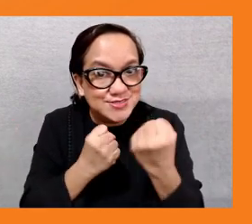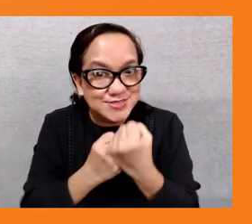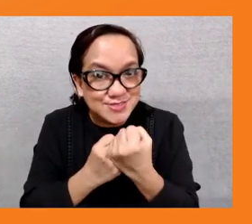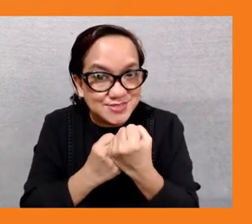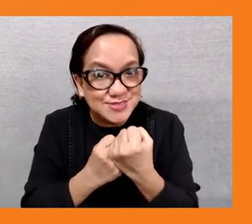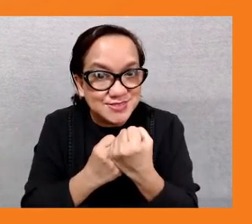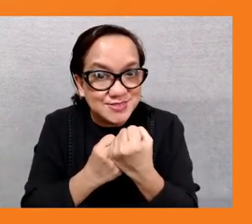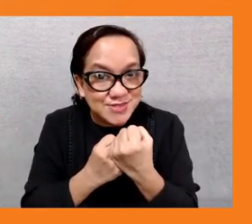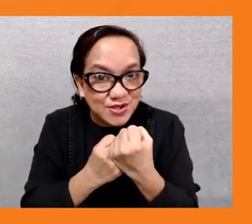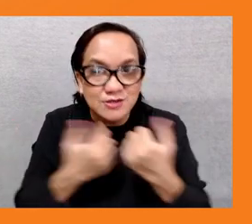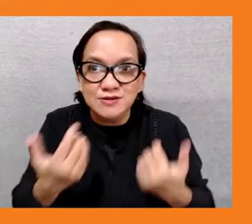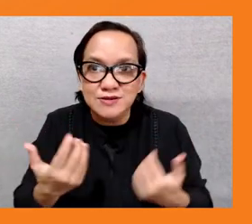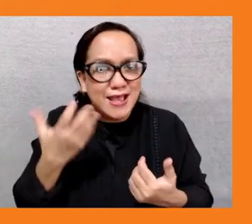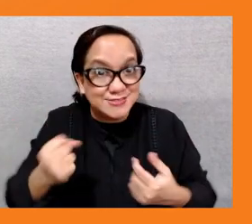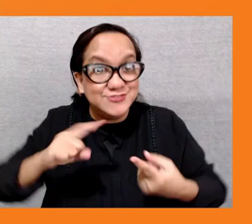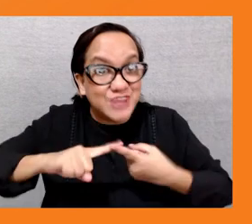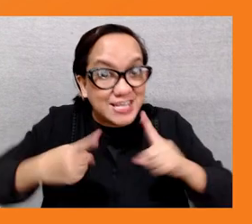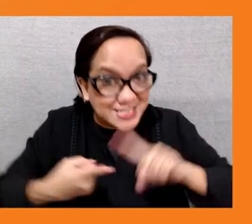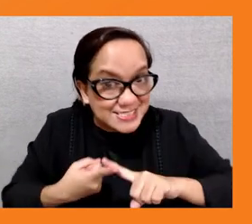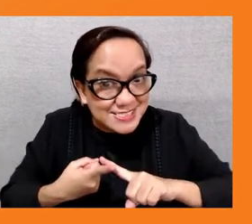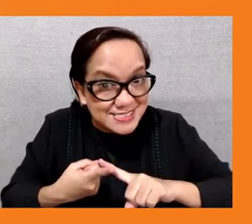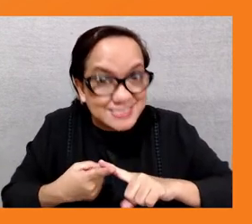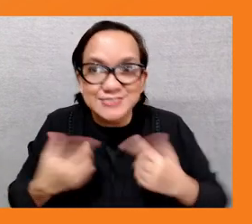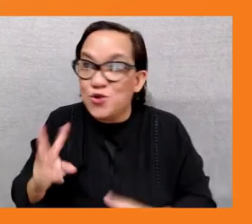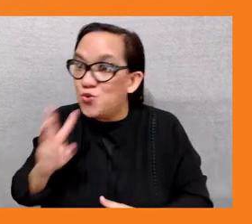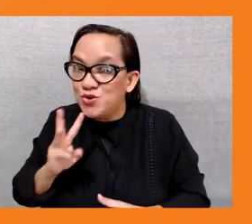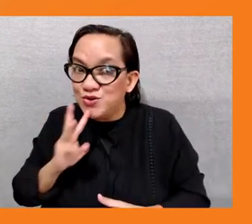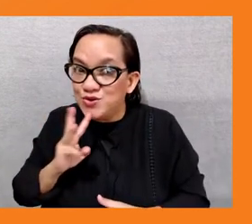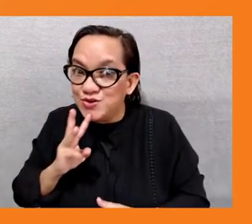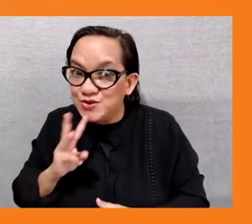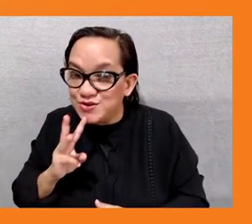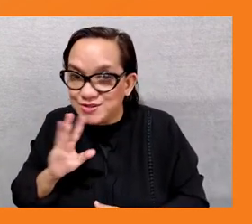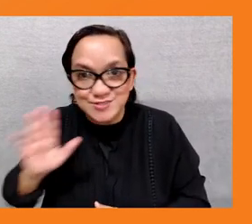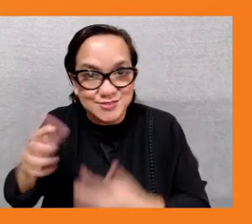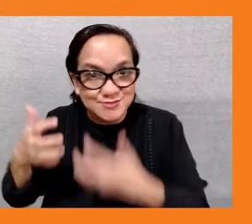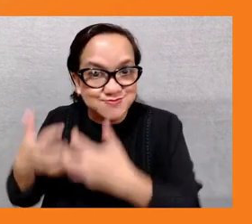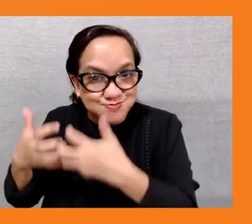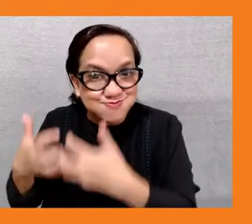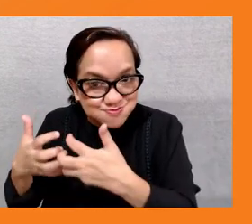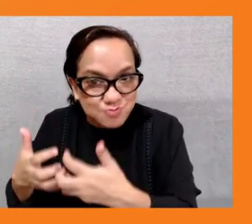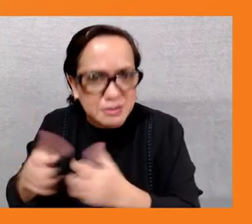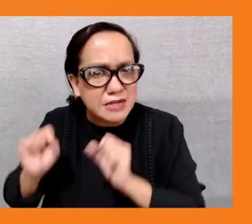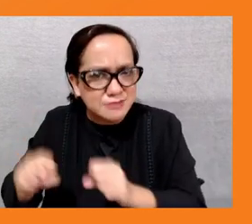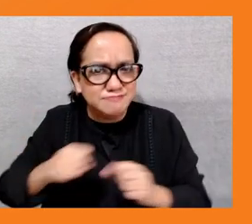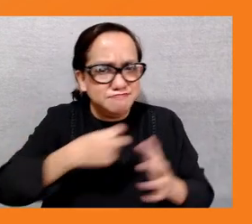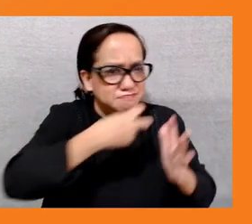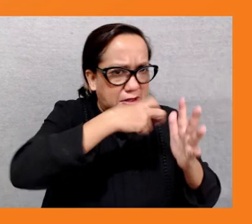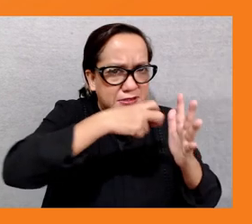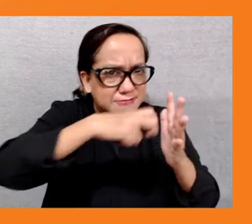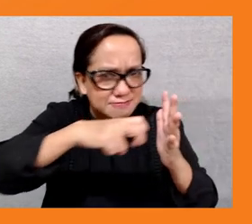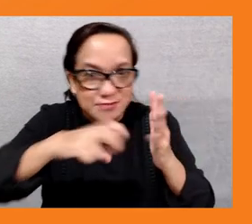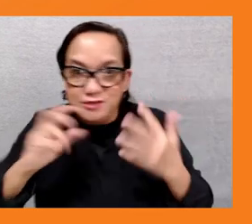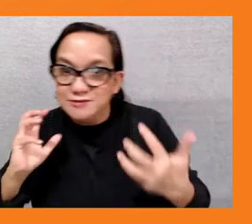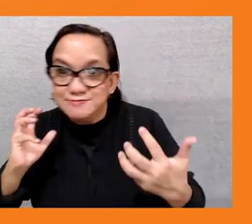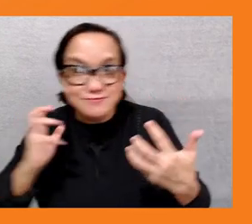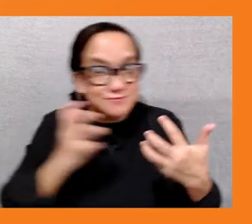and the second point to highlight is that the transition to green economies in asia pacific can be an important generator of decent and